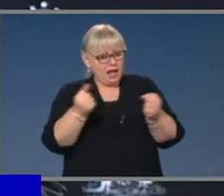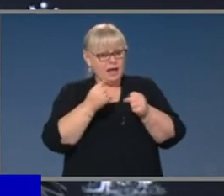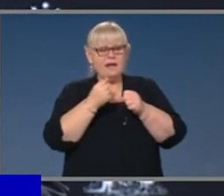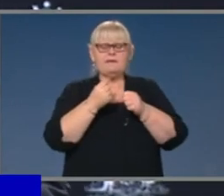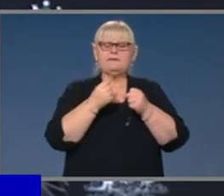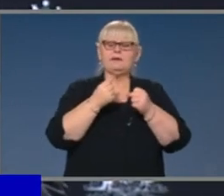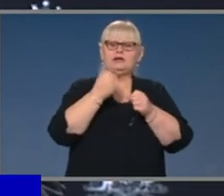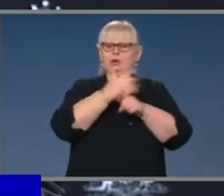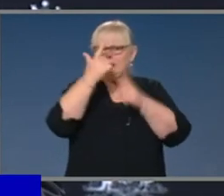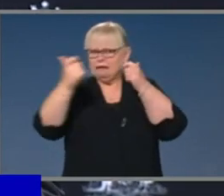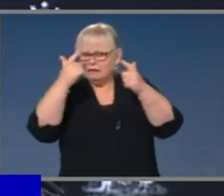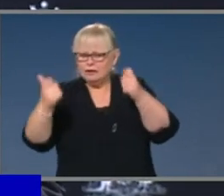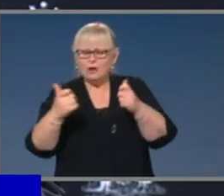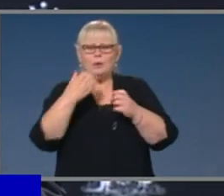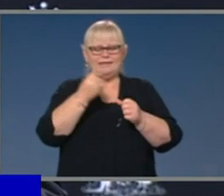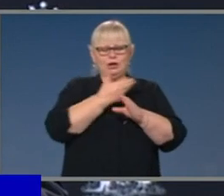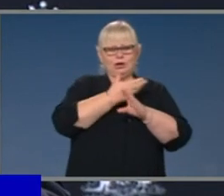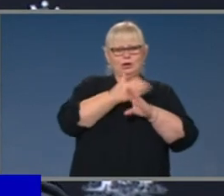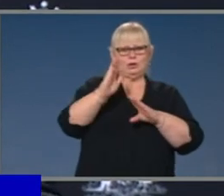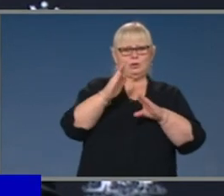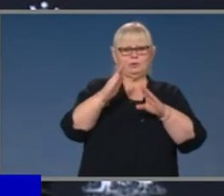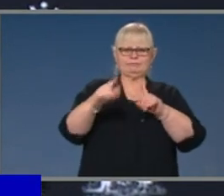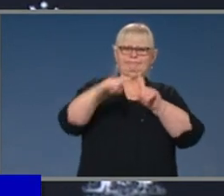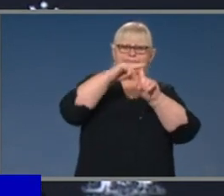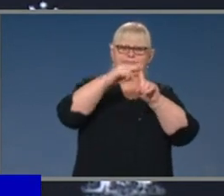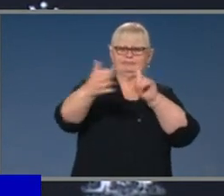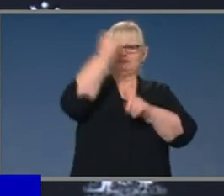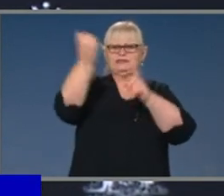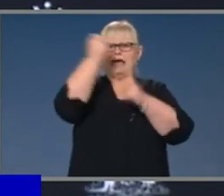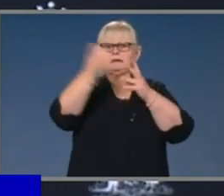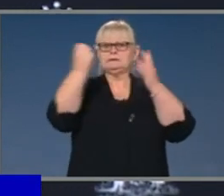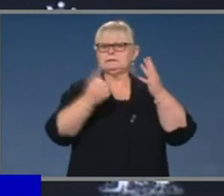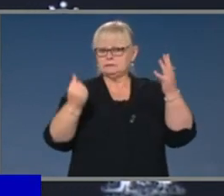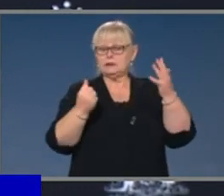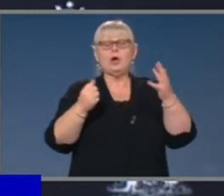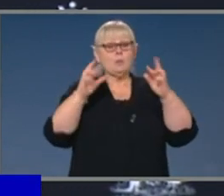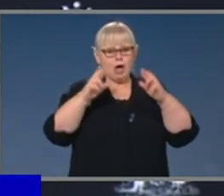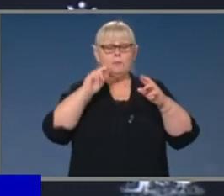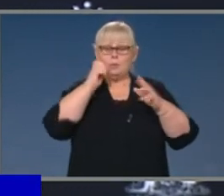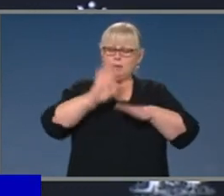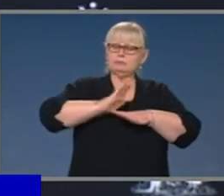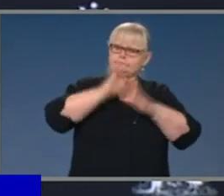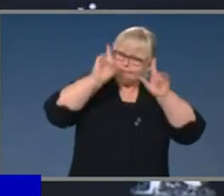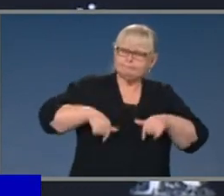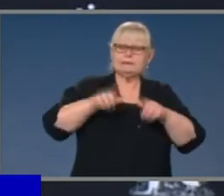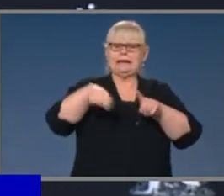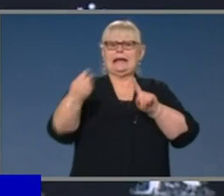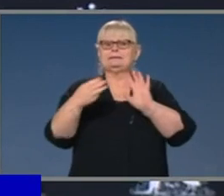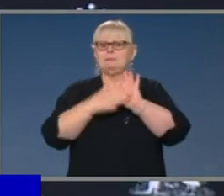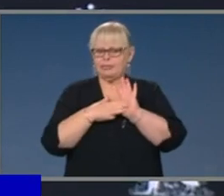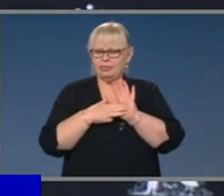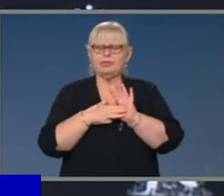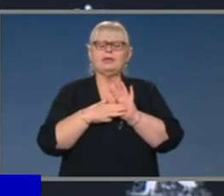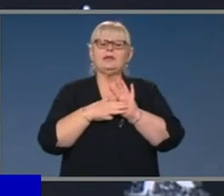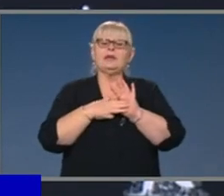the new targets that will be established, and we anticipate that they'll be in place next month. And that work has, of